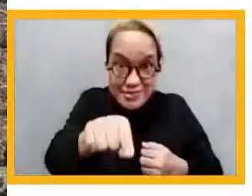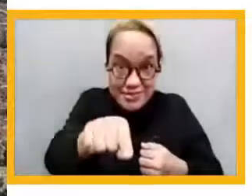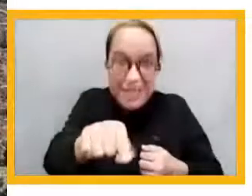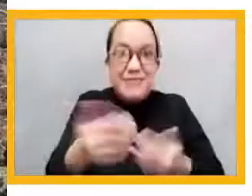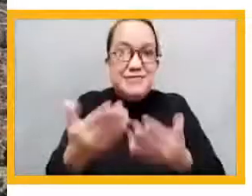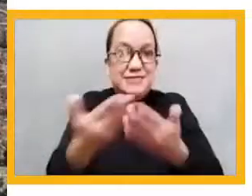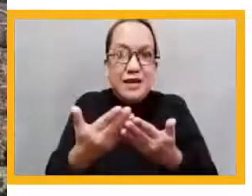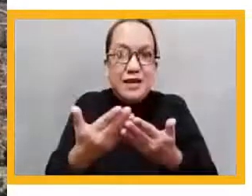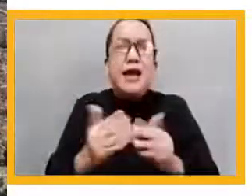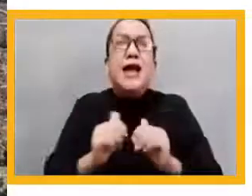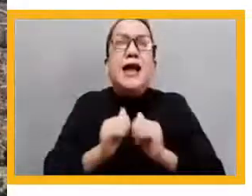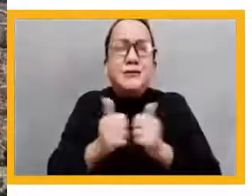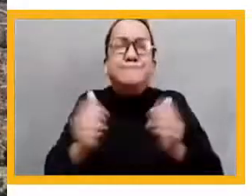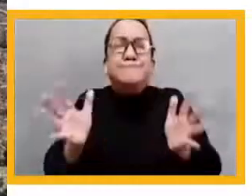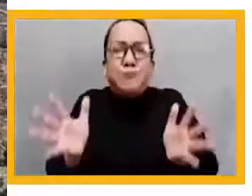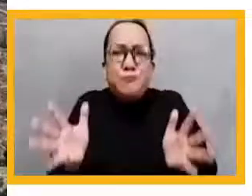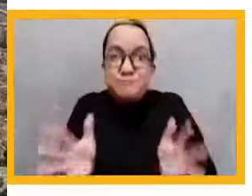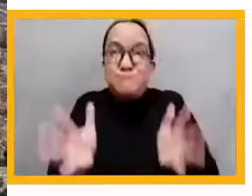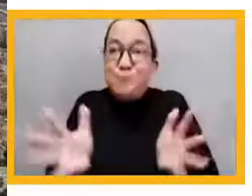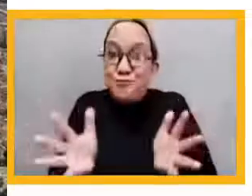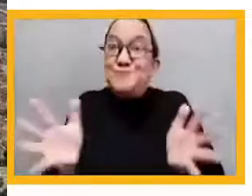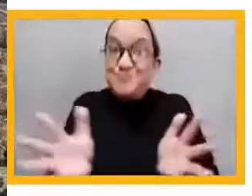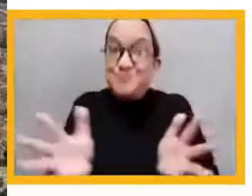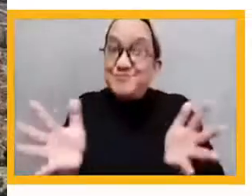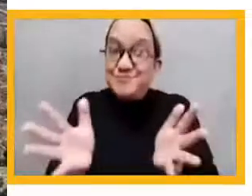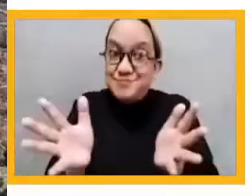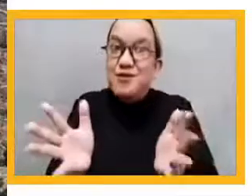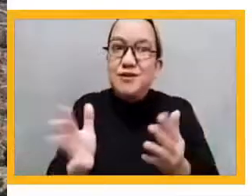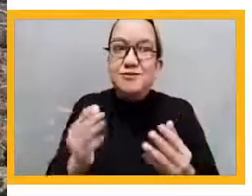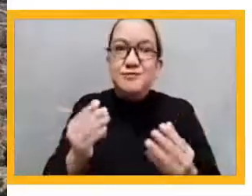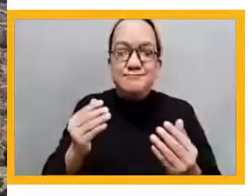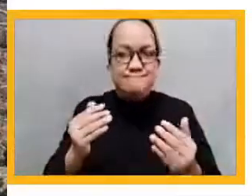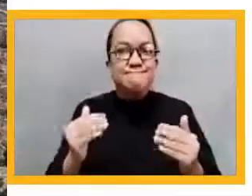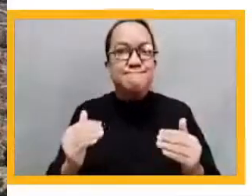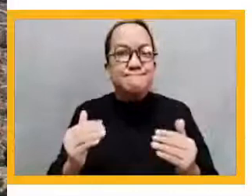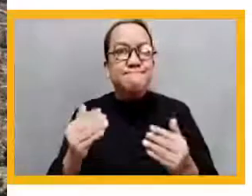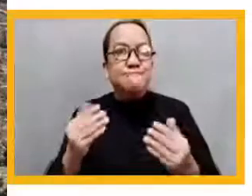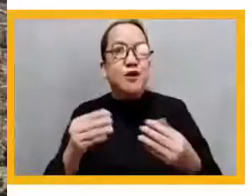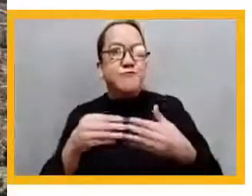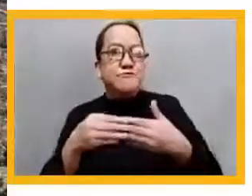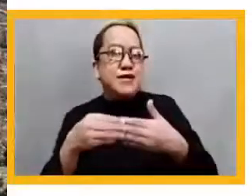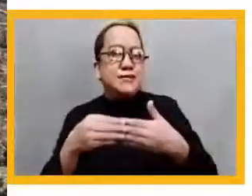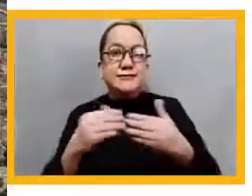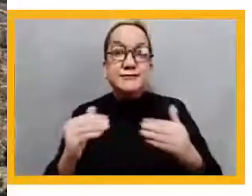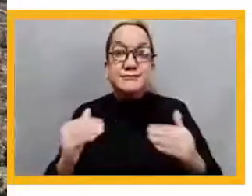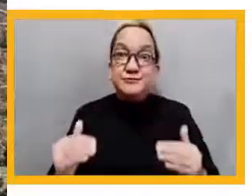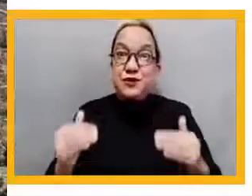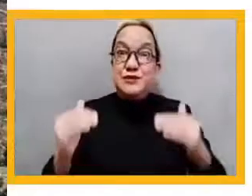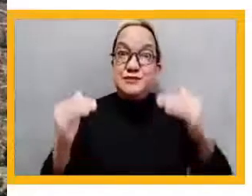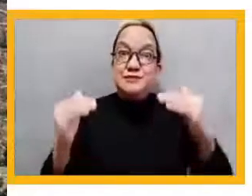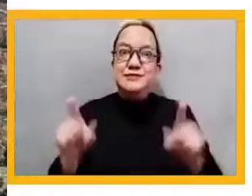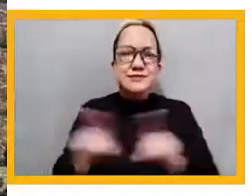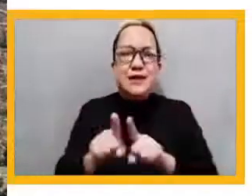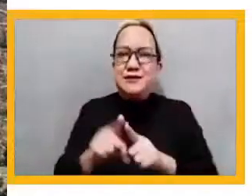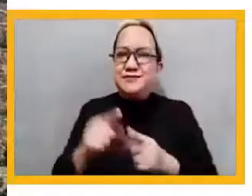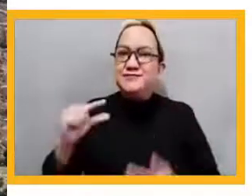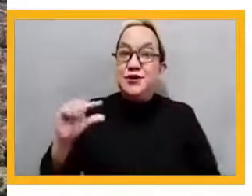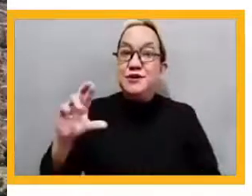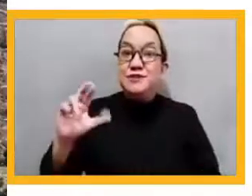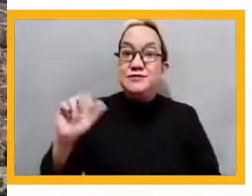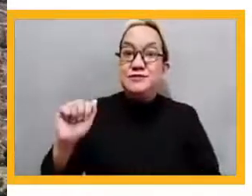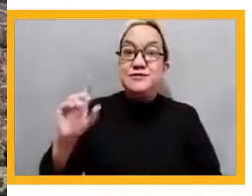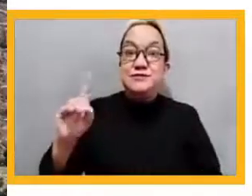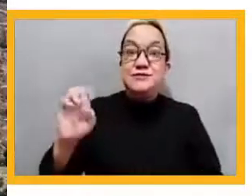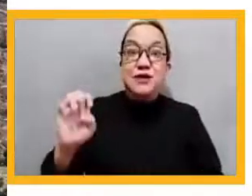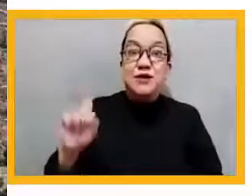can advance across grades and have individualized and personalized support from the teacher. So we had to